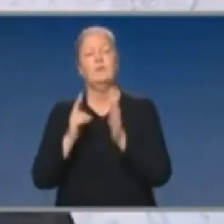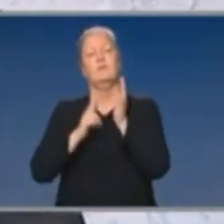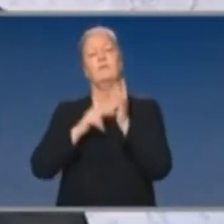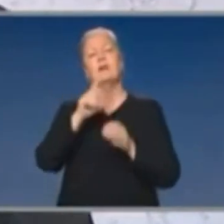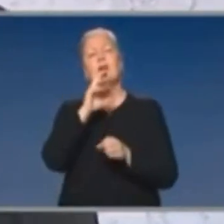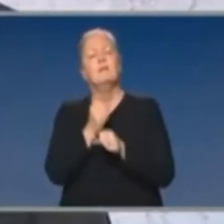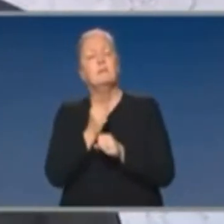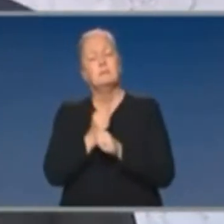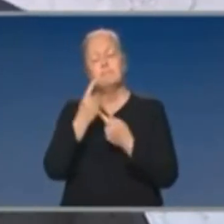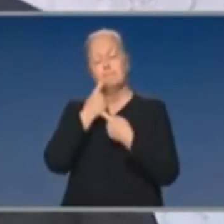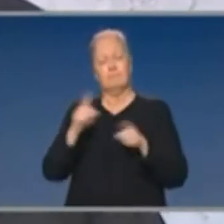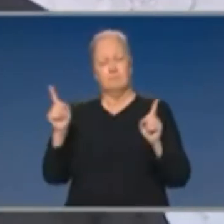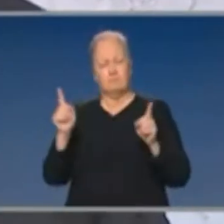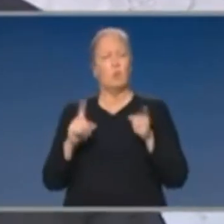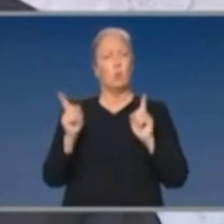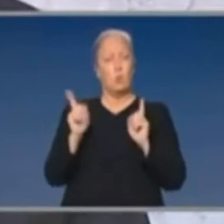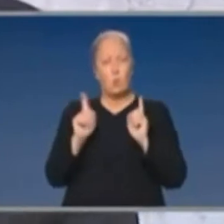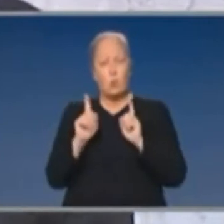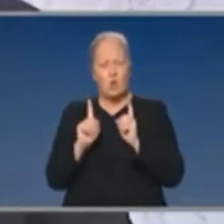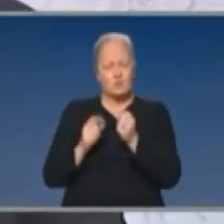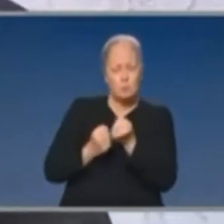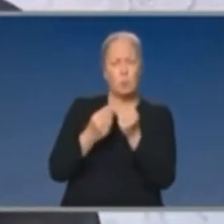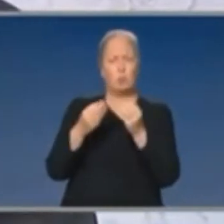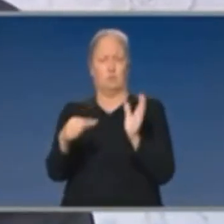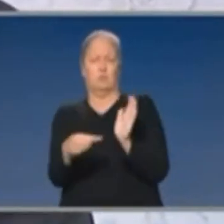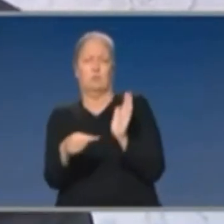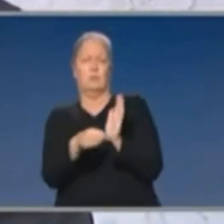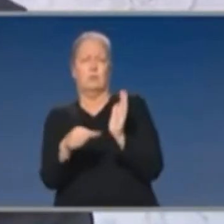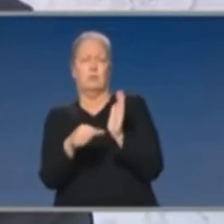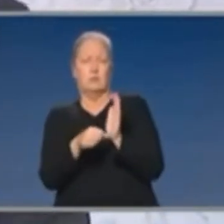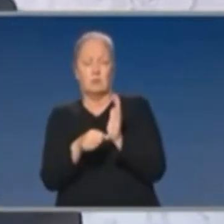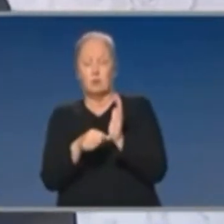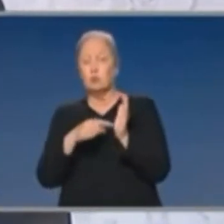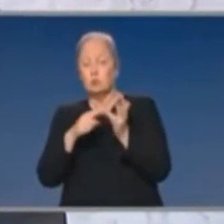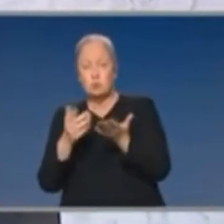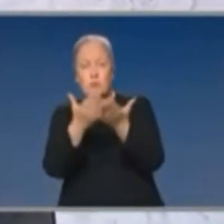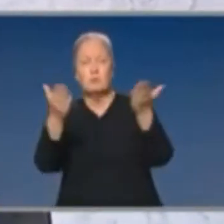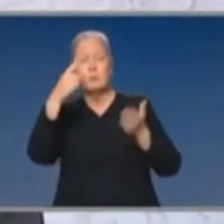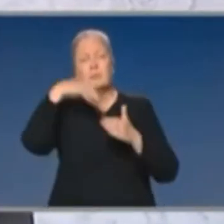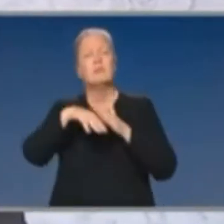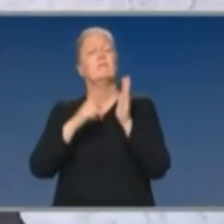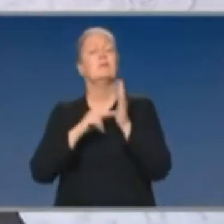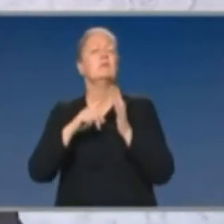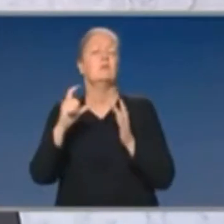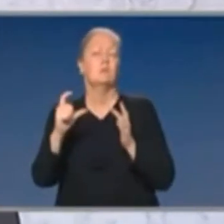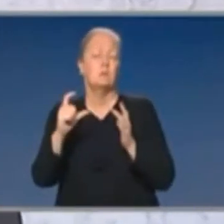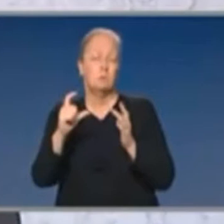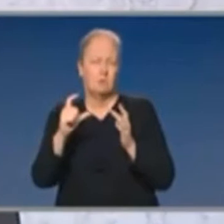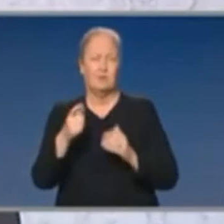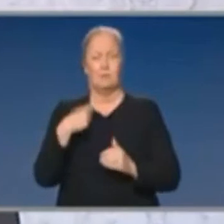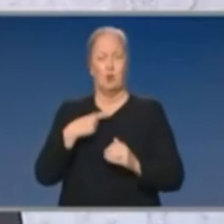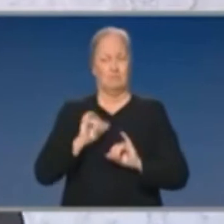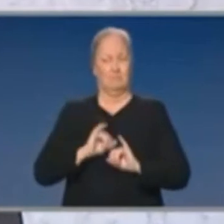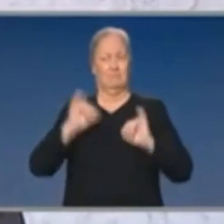by the Victorian Government about what the economic support plan they will be delivering to Victoria to mitigate the